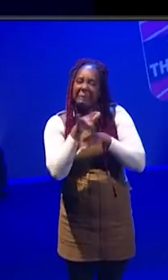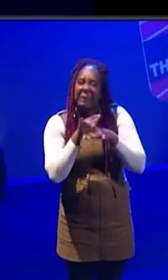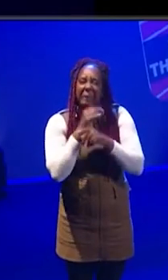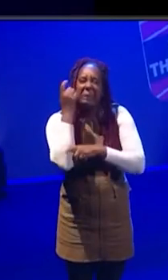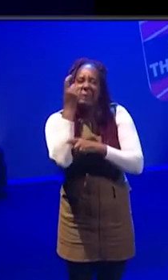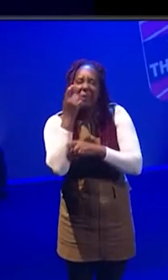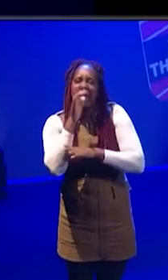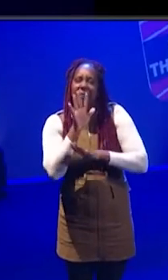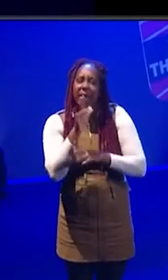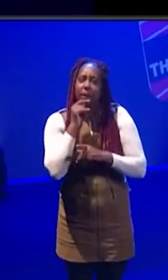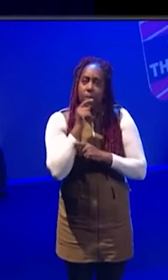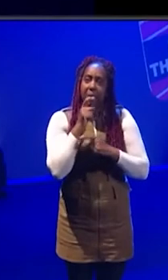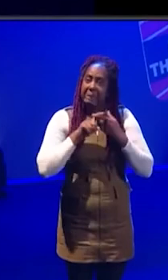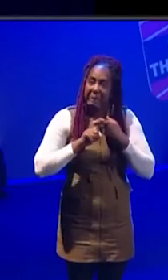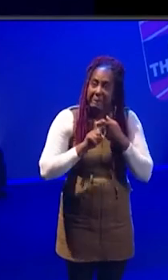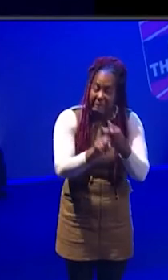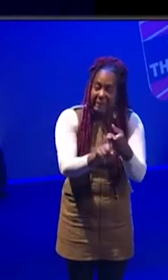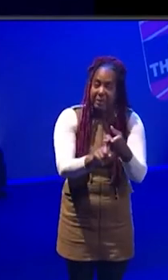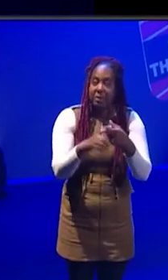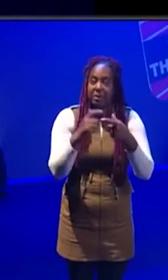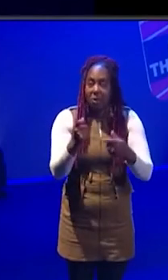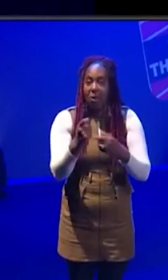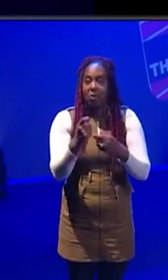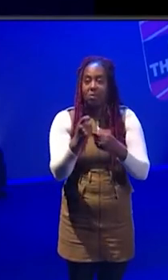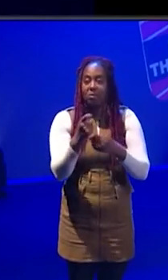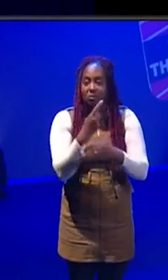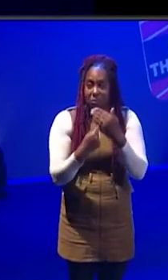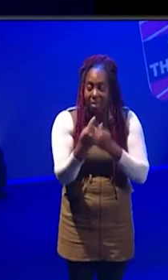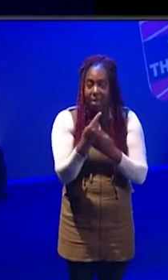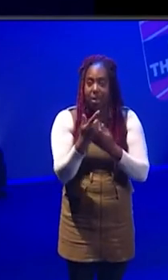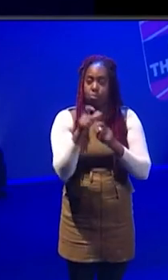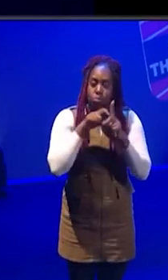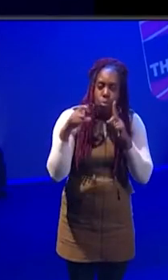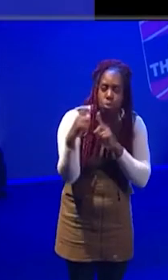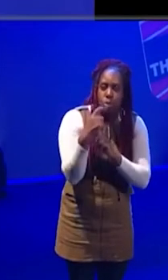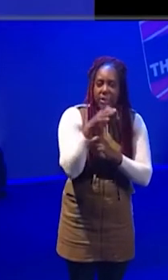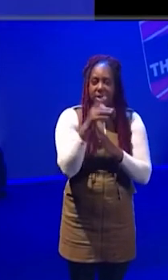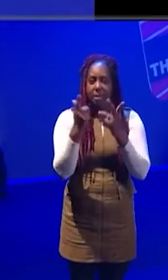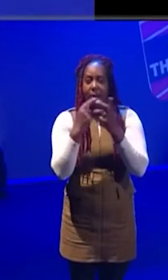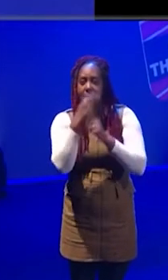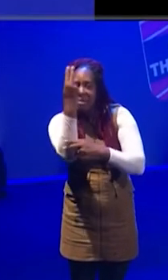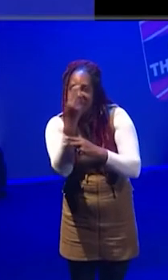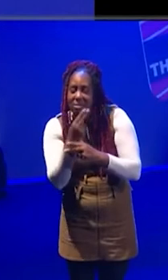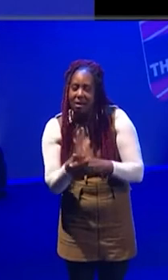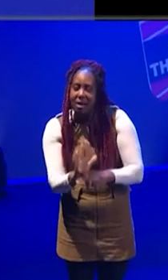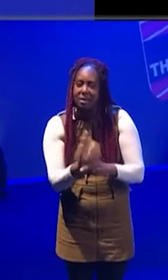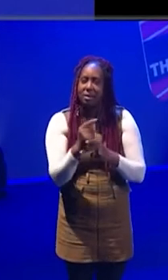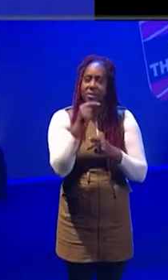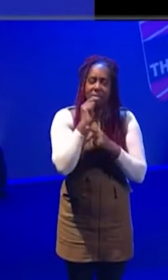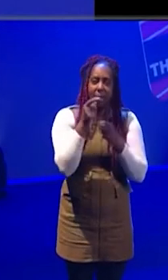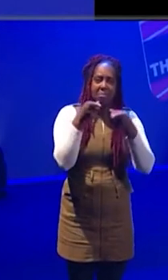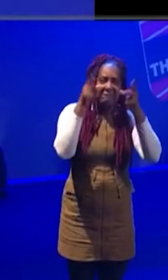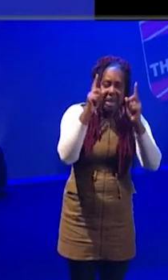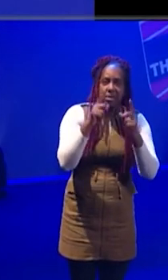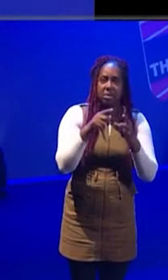we are absolutely dependent on the freelance community. They are the designers. They are the choreographers. They are the directors.